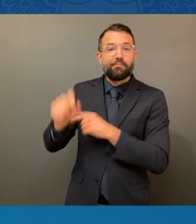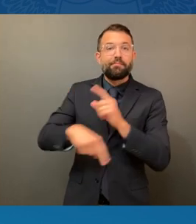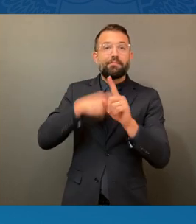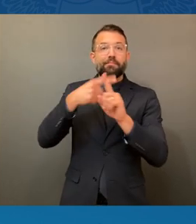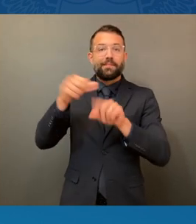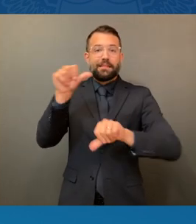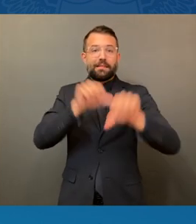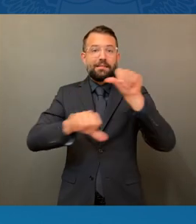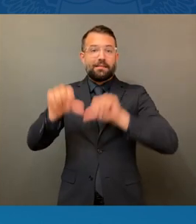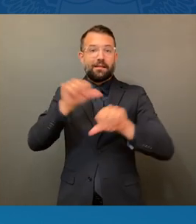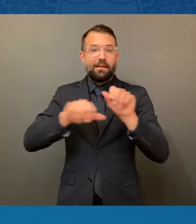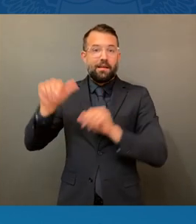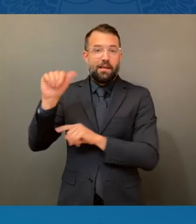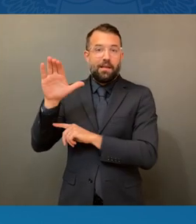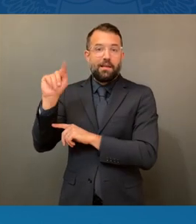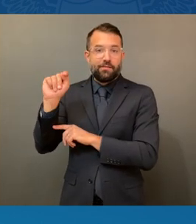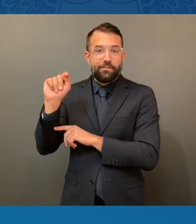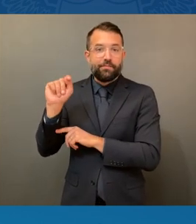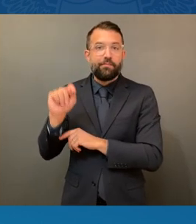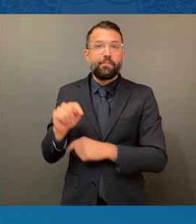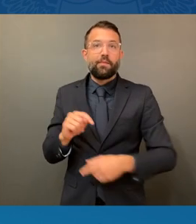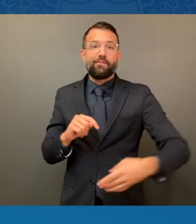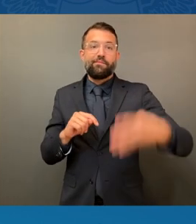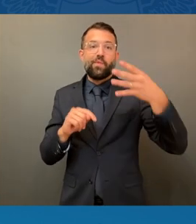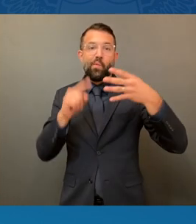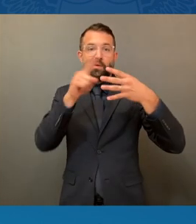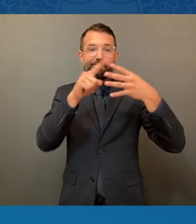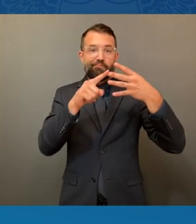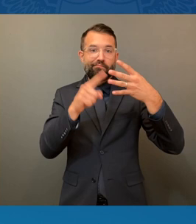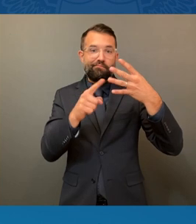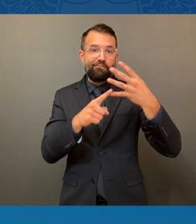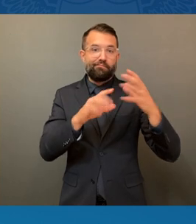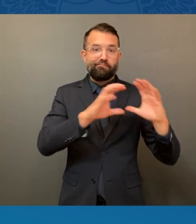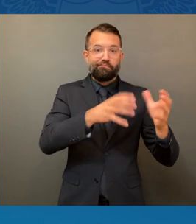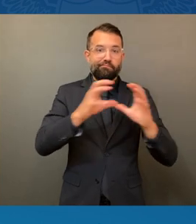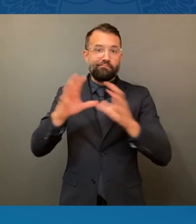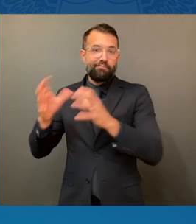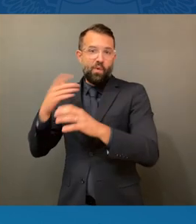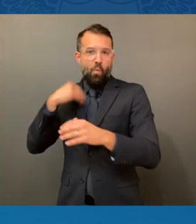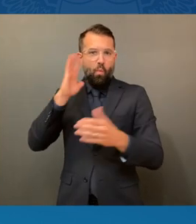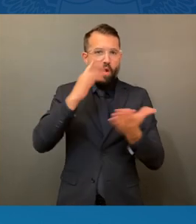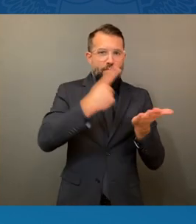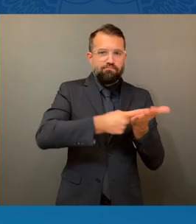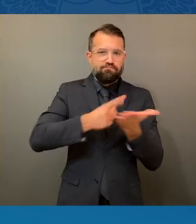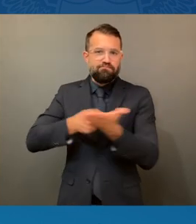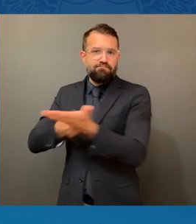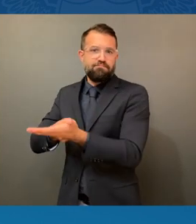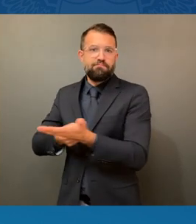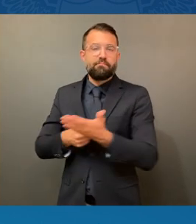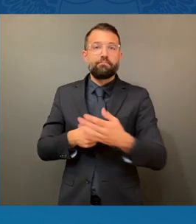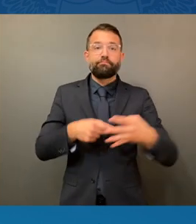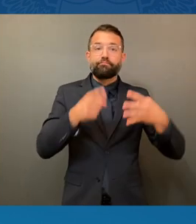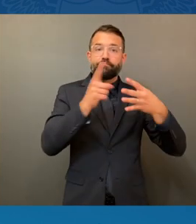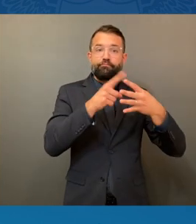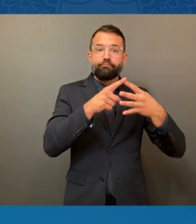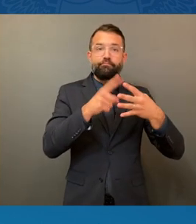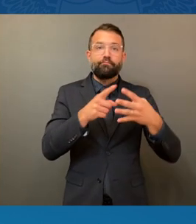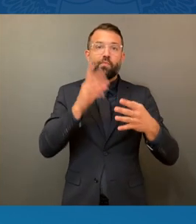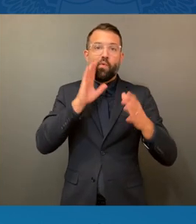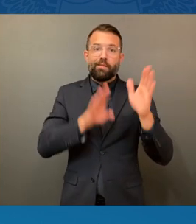highlight and that we will discuss today. One, it will boost semiconductor manufacturing in the United States.